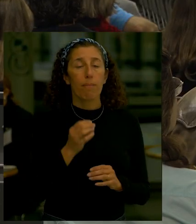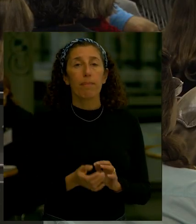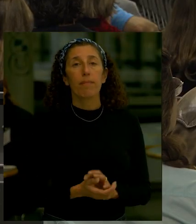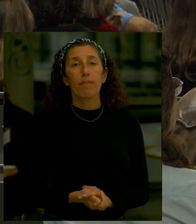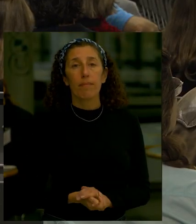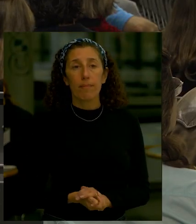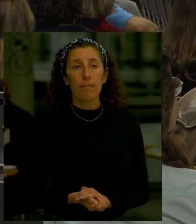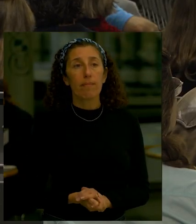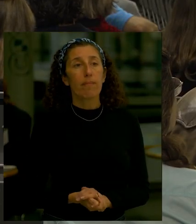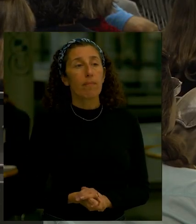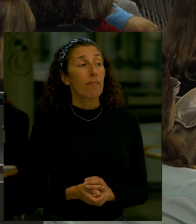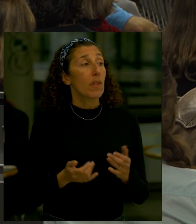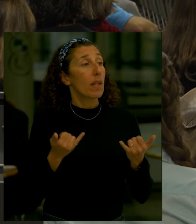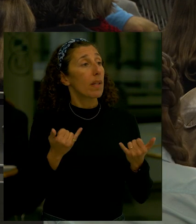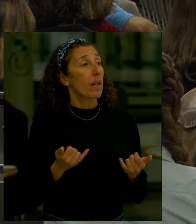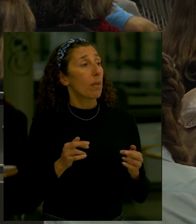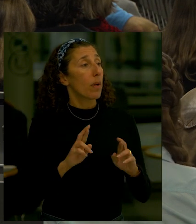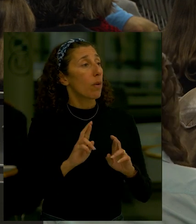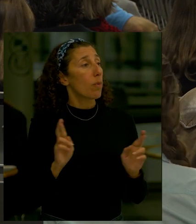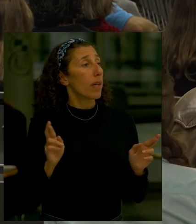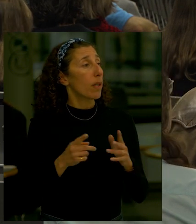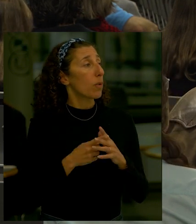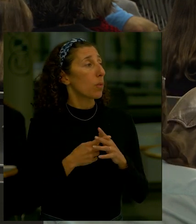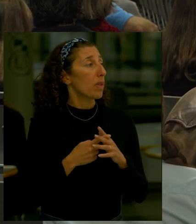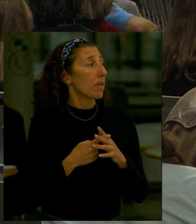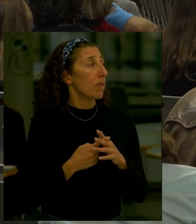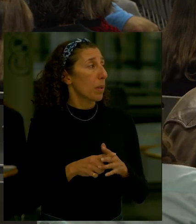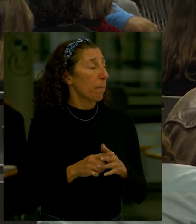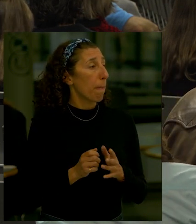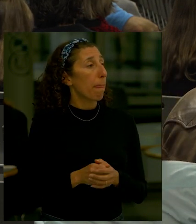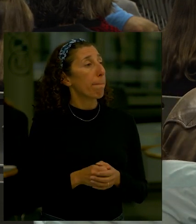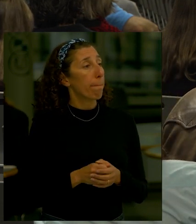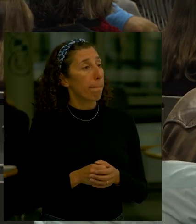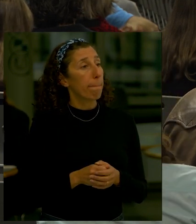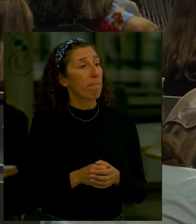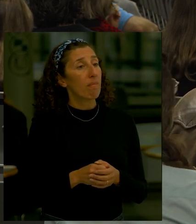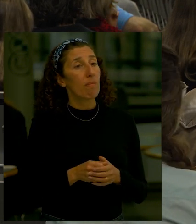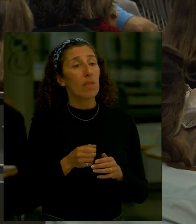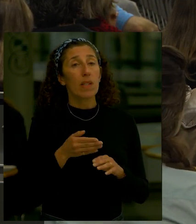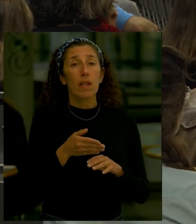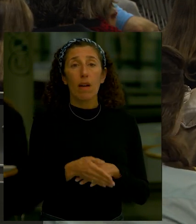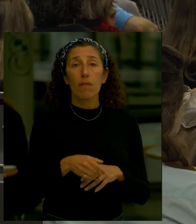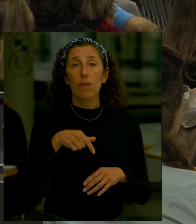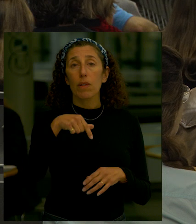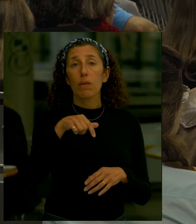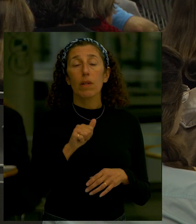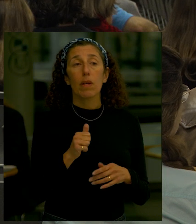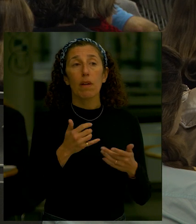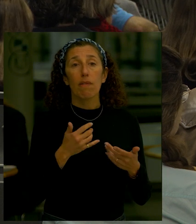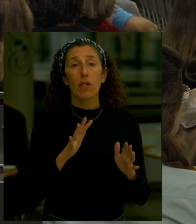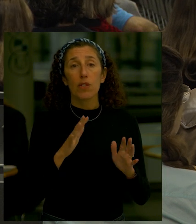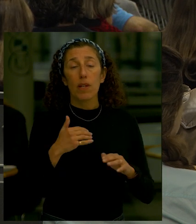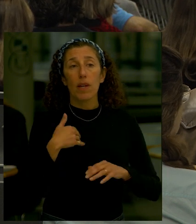so we're going to get started and after the Q&A we're going to break up to take a look at some tables we have